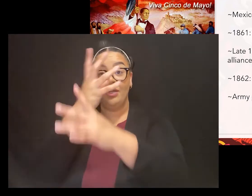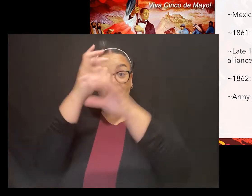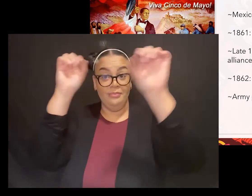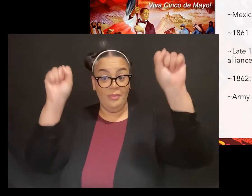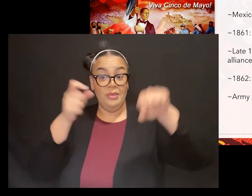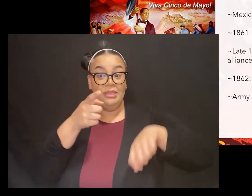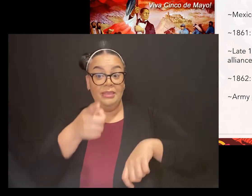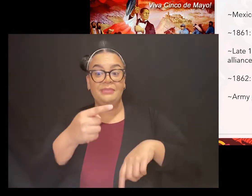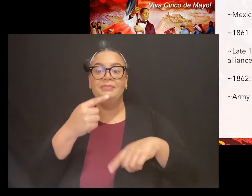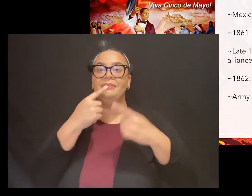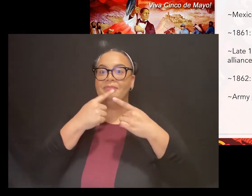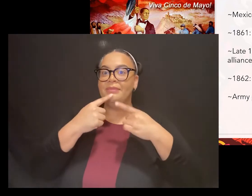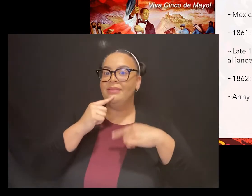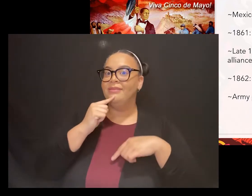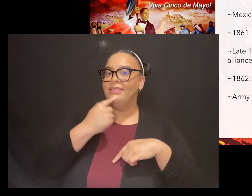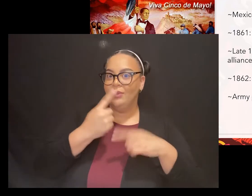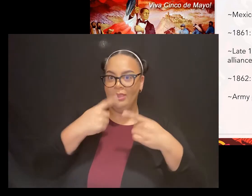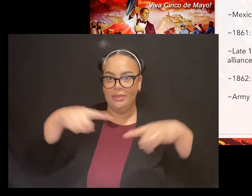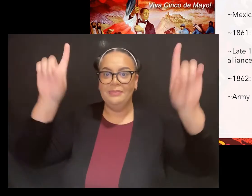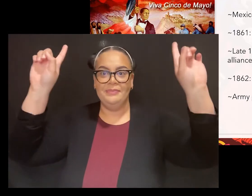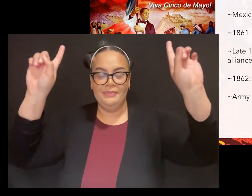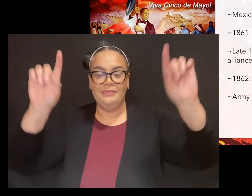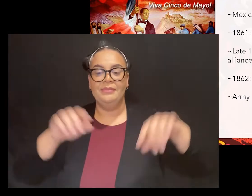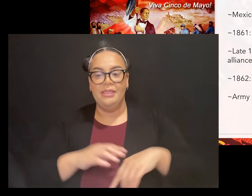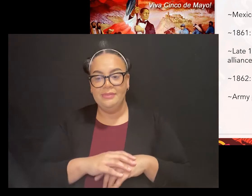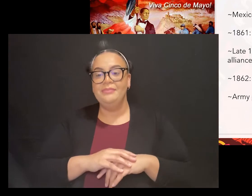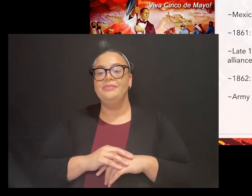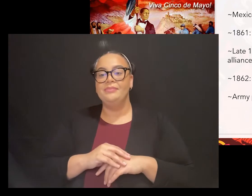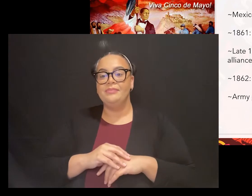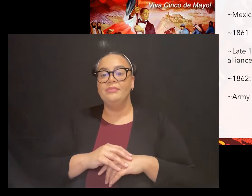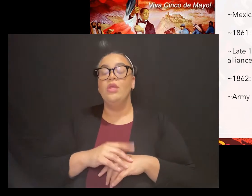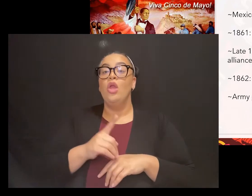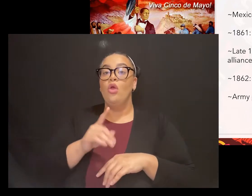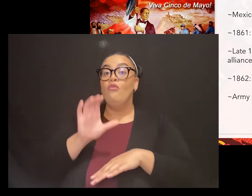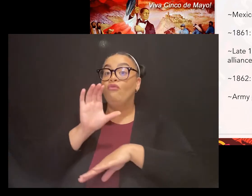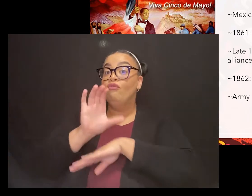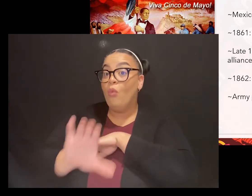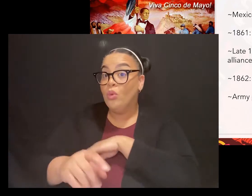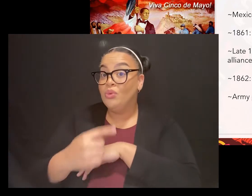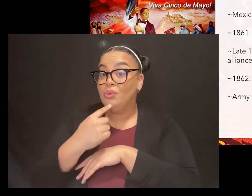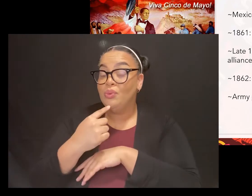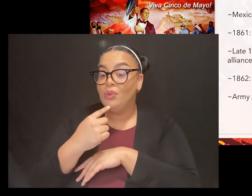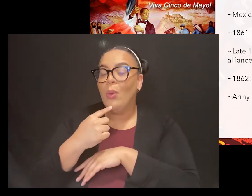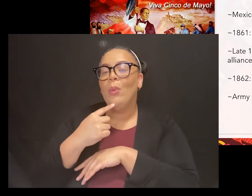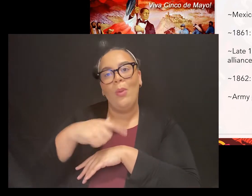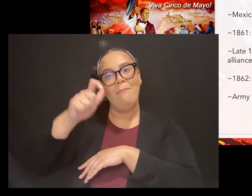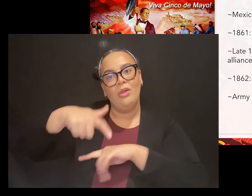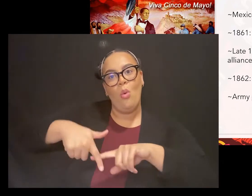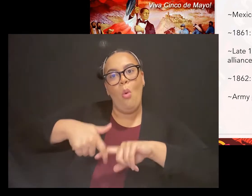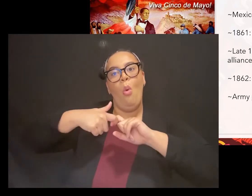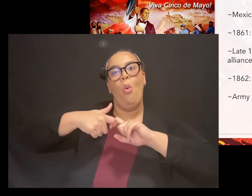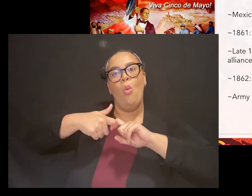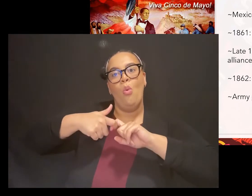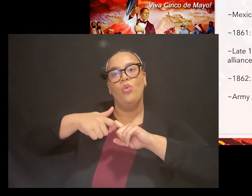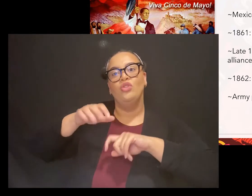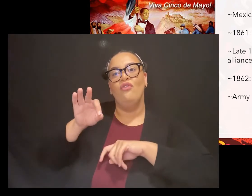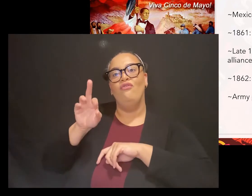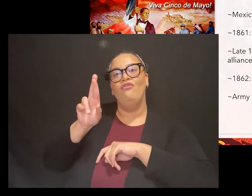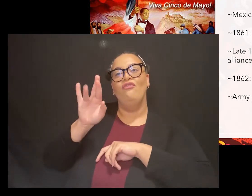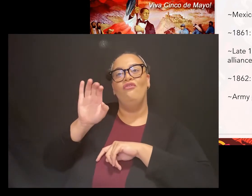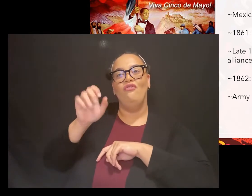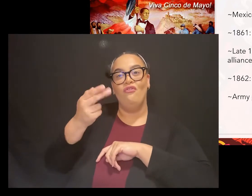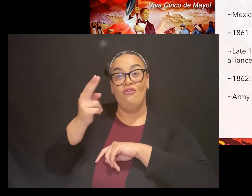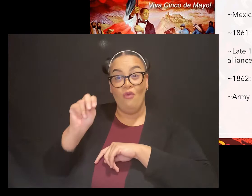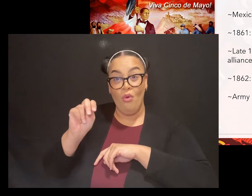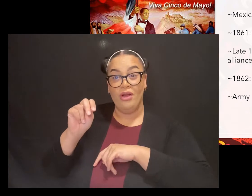forced to announce he would suspend foreign debtor interest payments for two years. So that was a